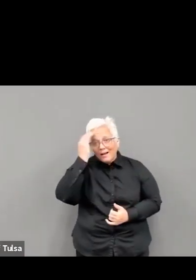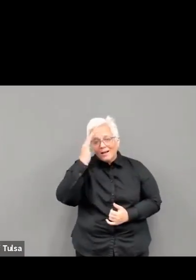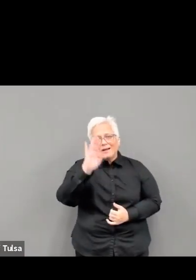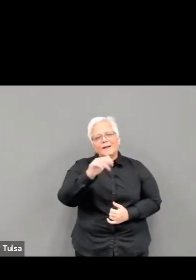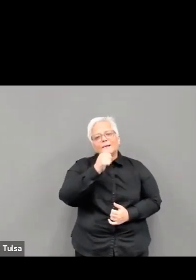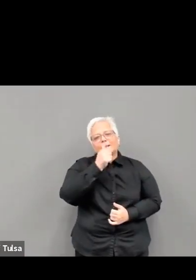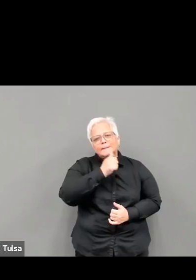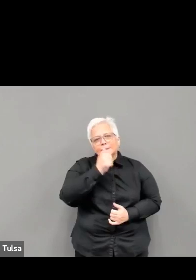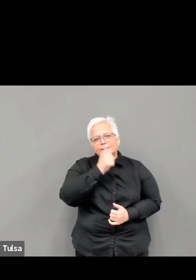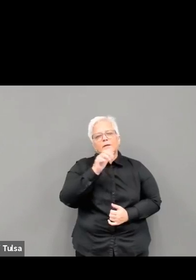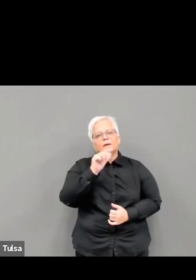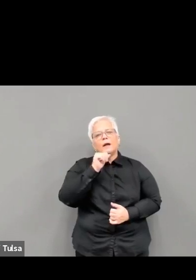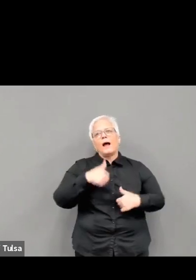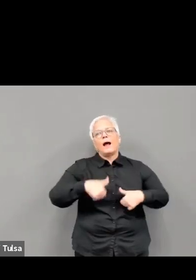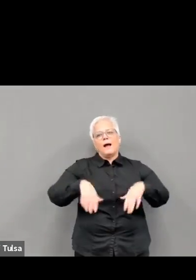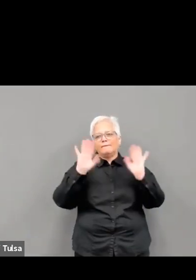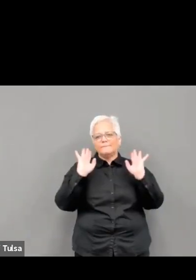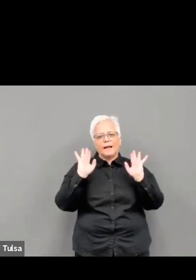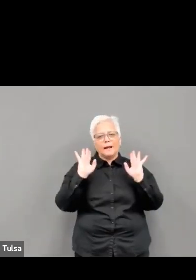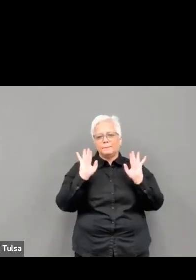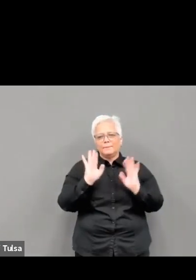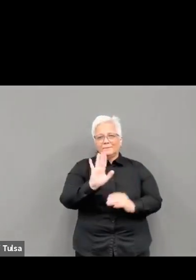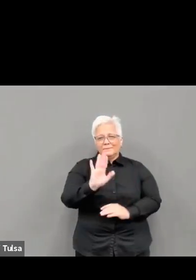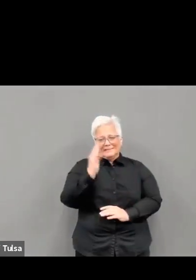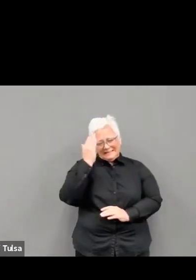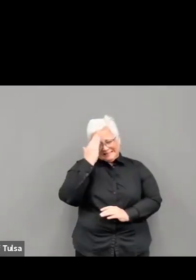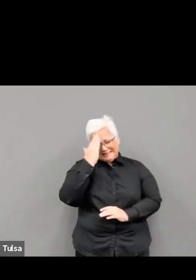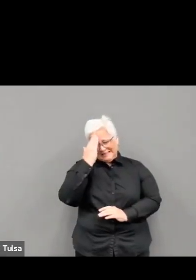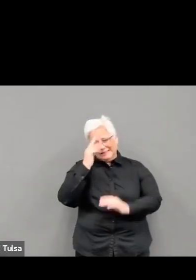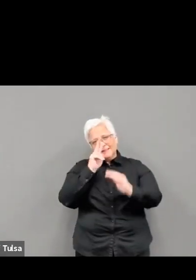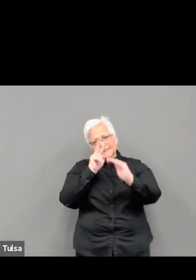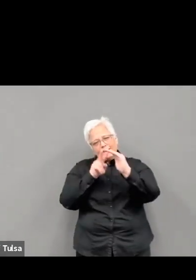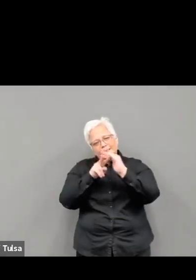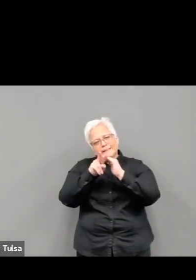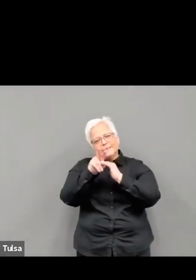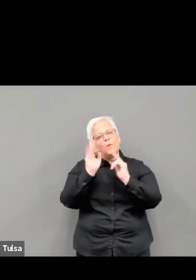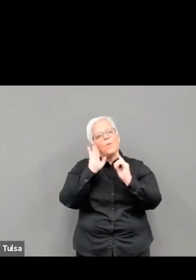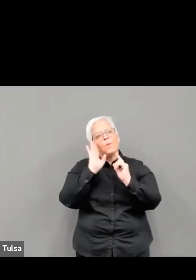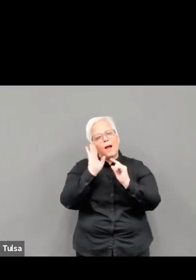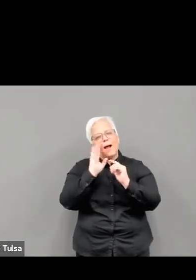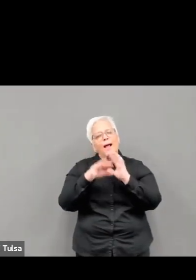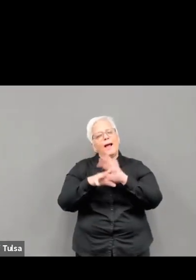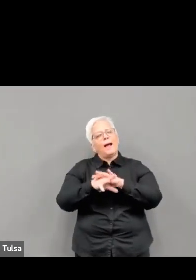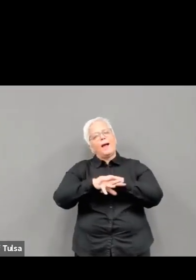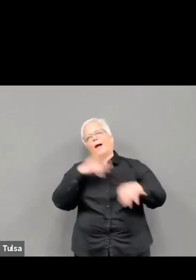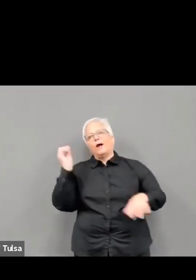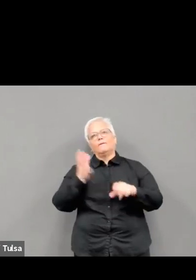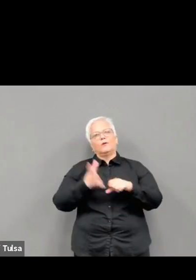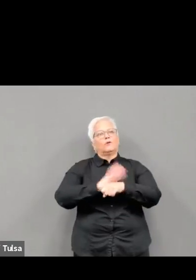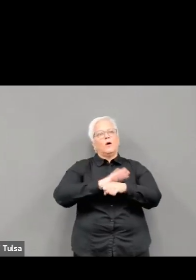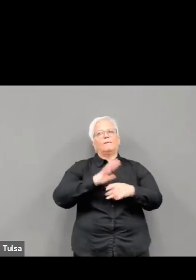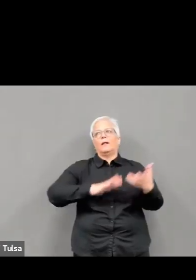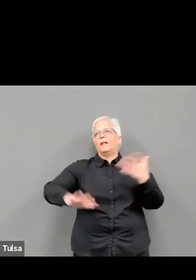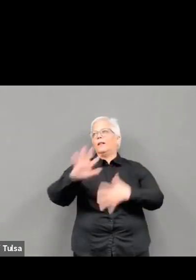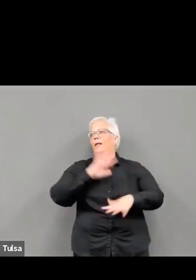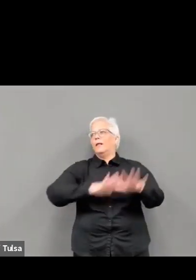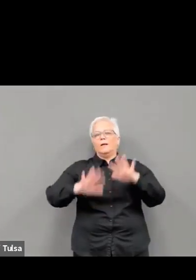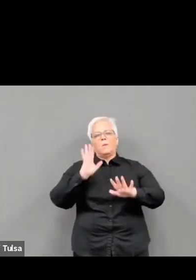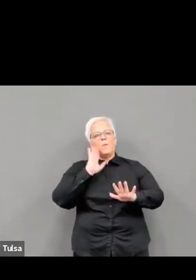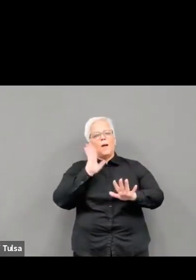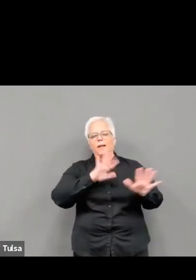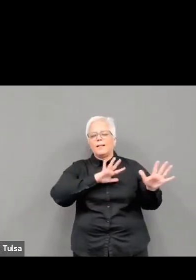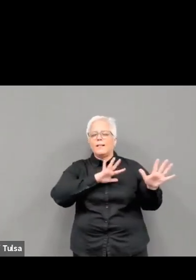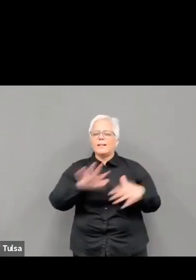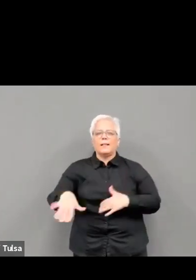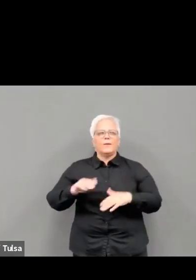and enjoy St. Patrick's Day in two weeks in your own wearing of the green masks. So thank you to everyone.